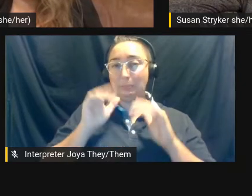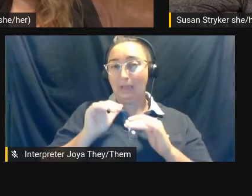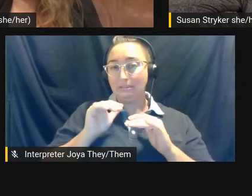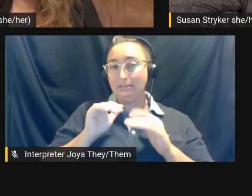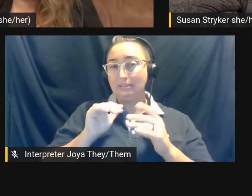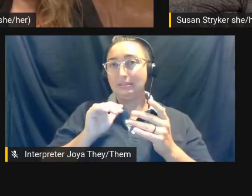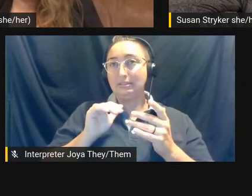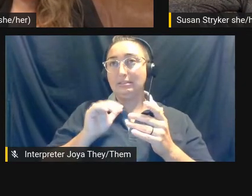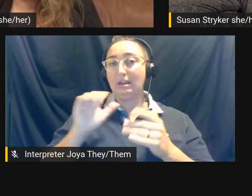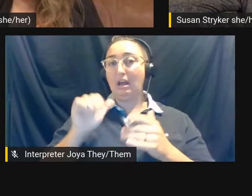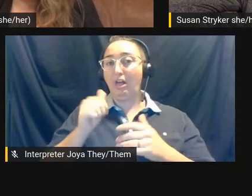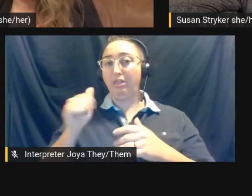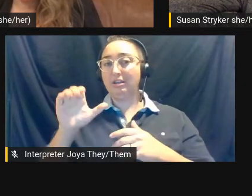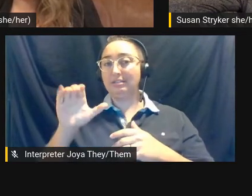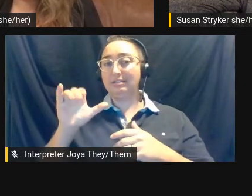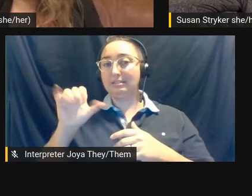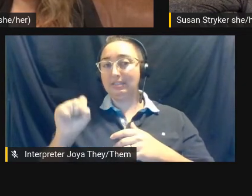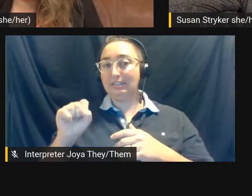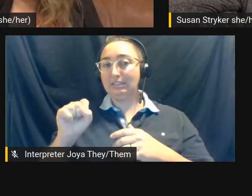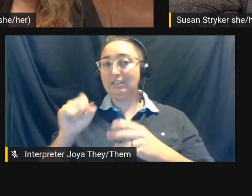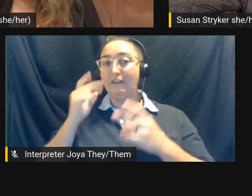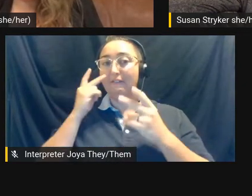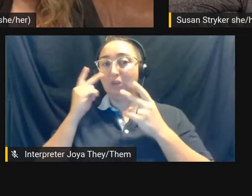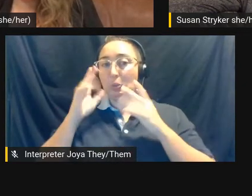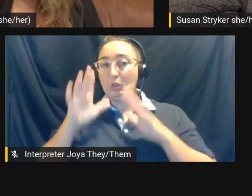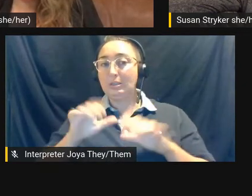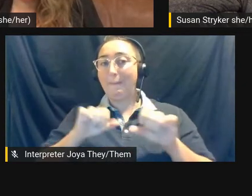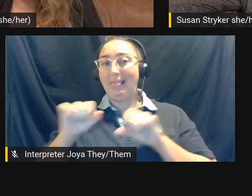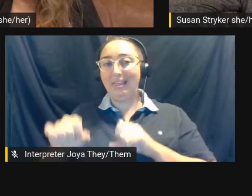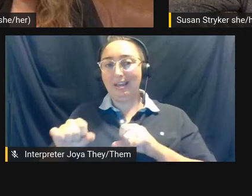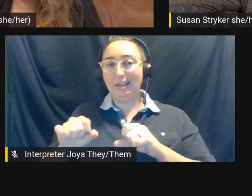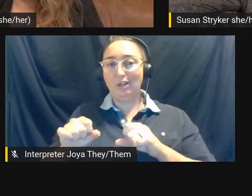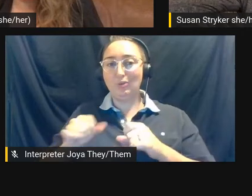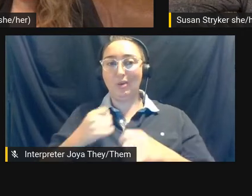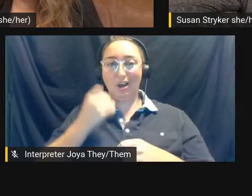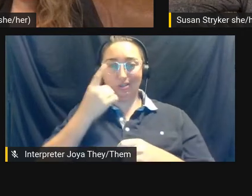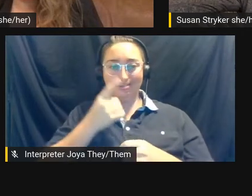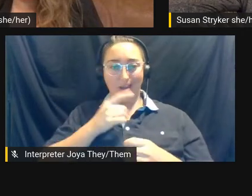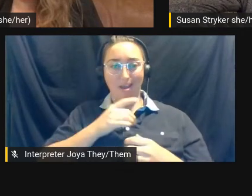viewers, like capacity to empathize with trans narratives?